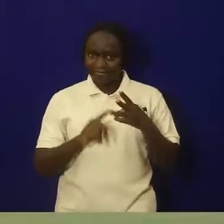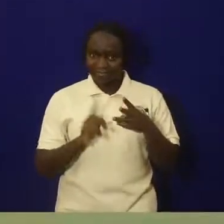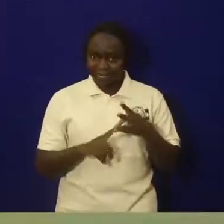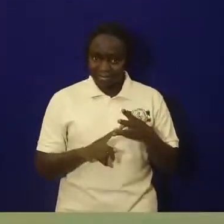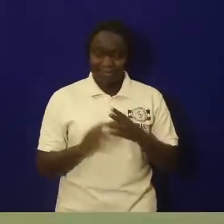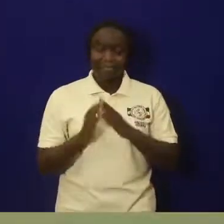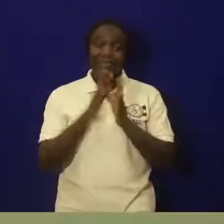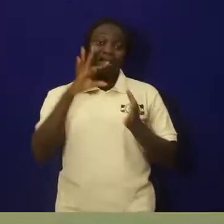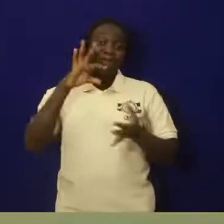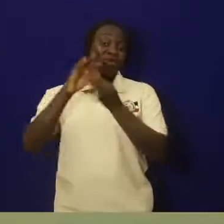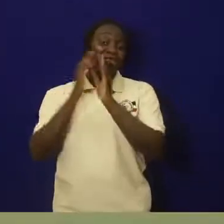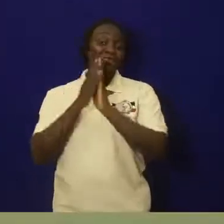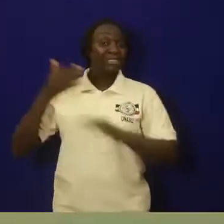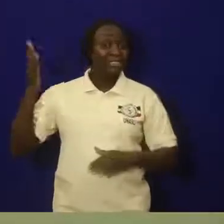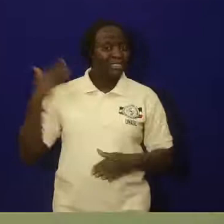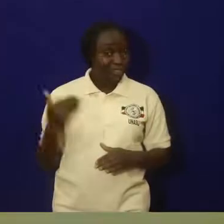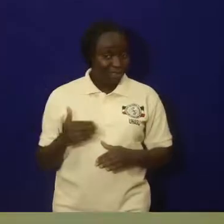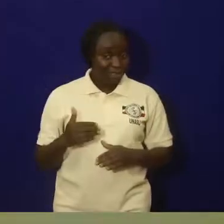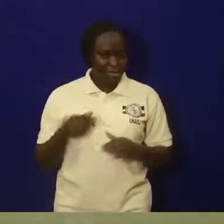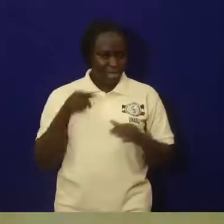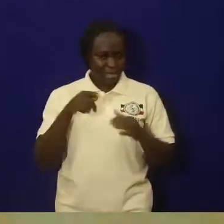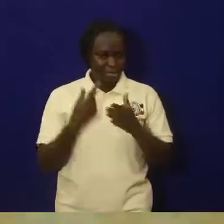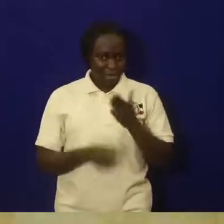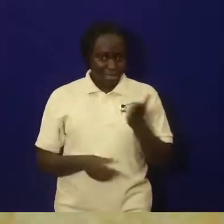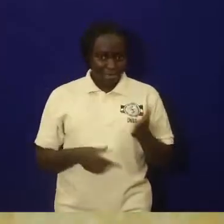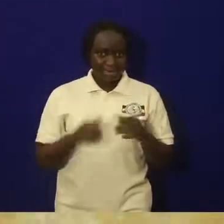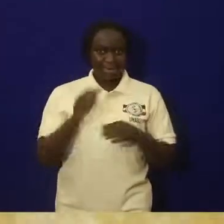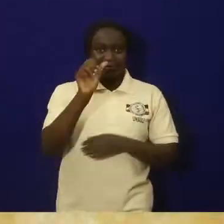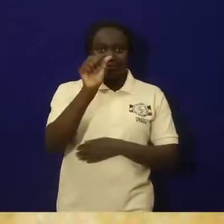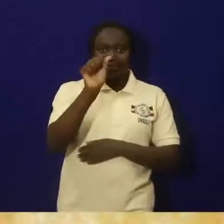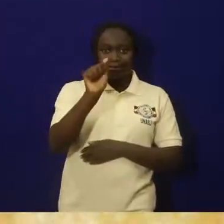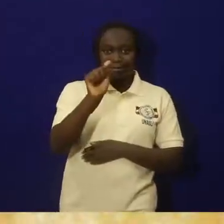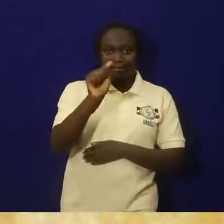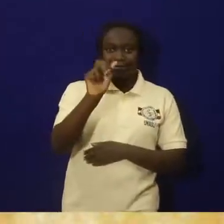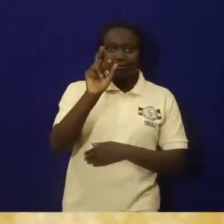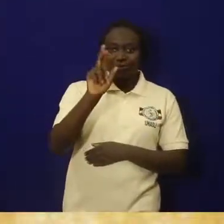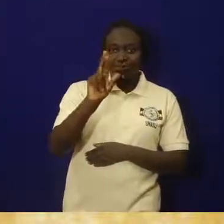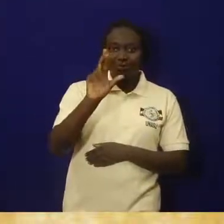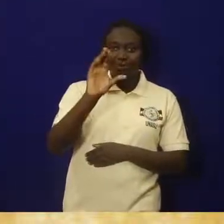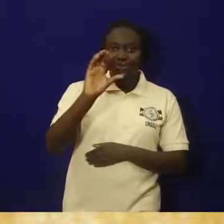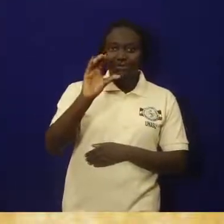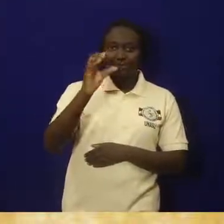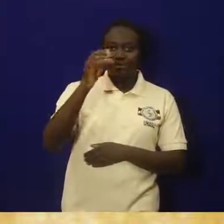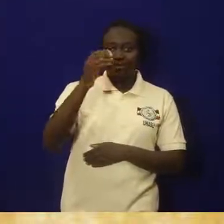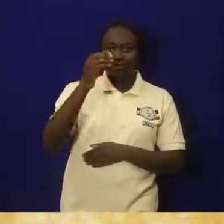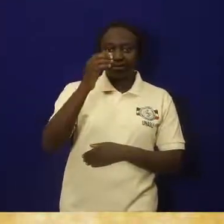source of history. And this is akioroje.